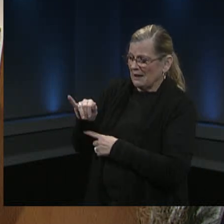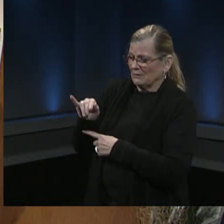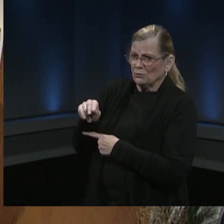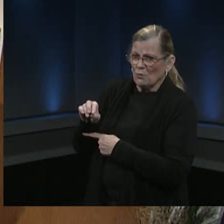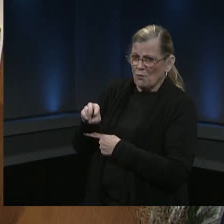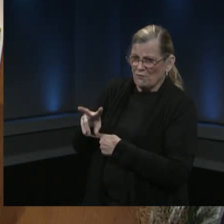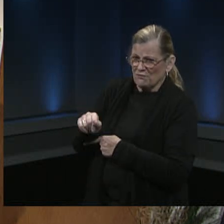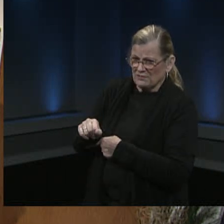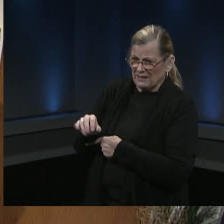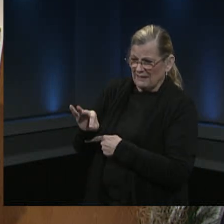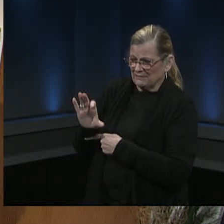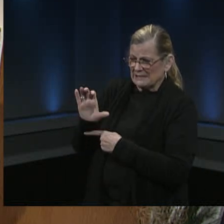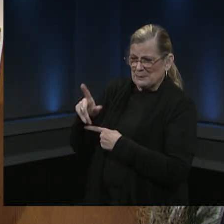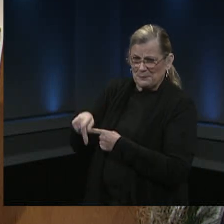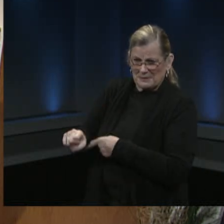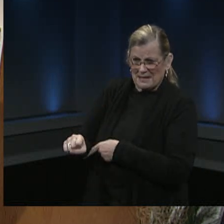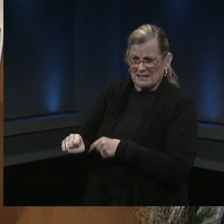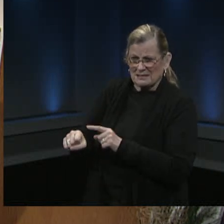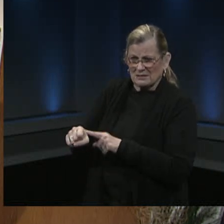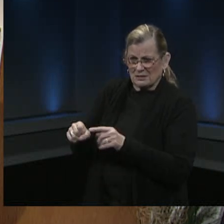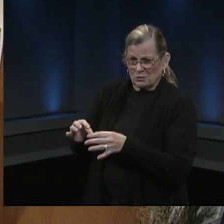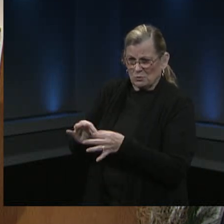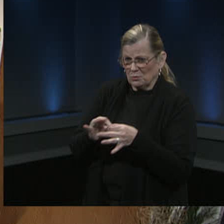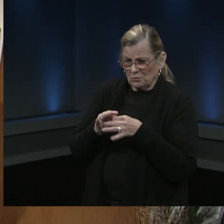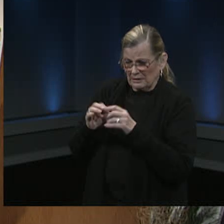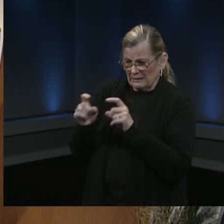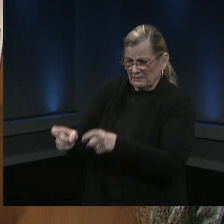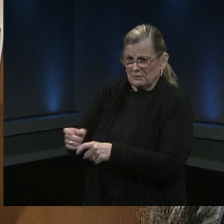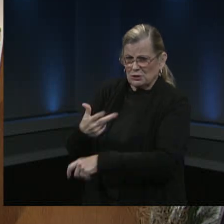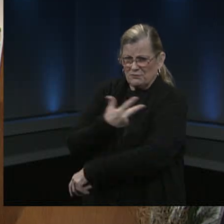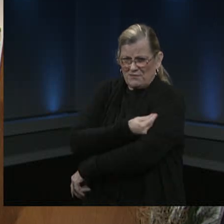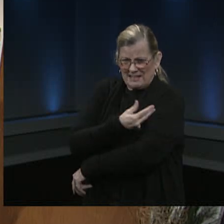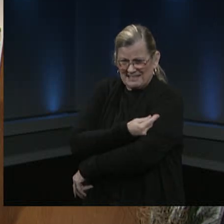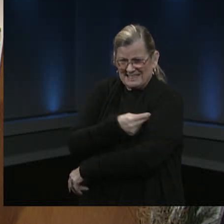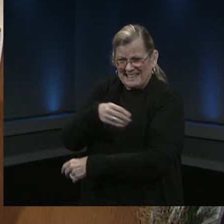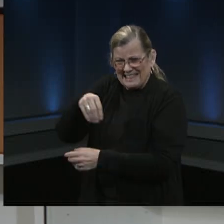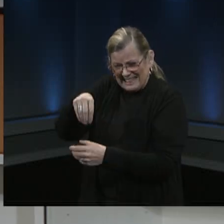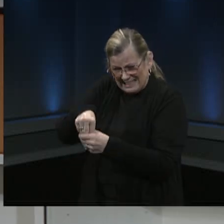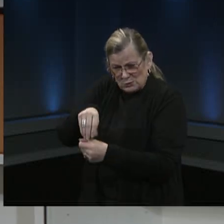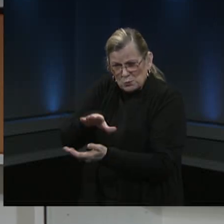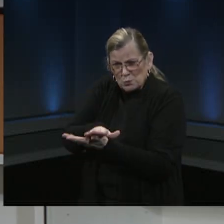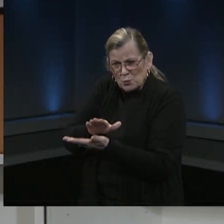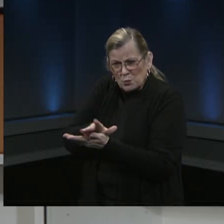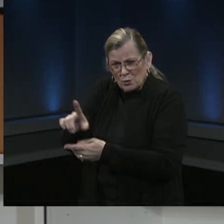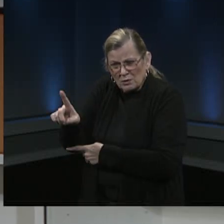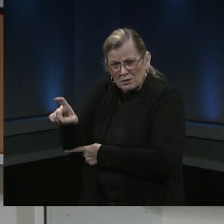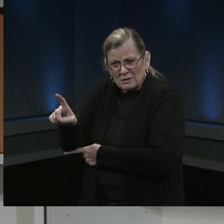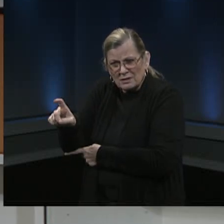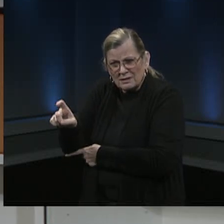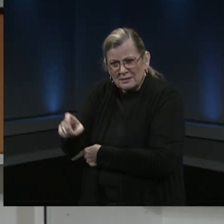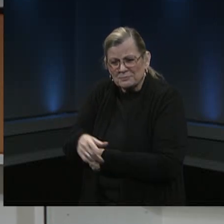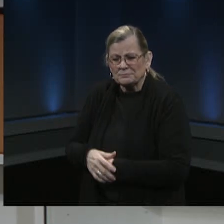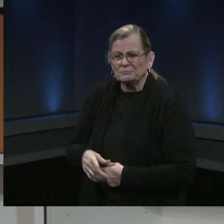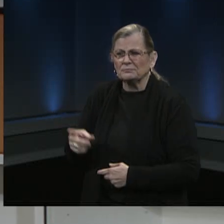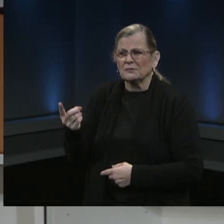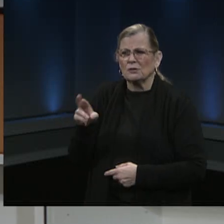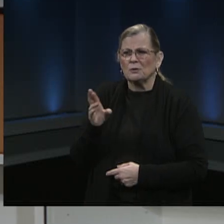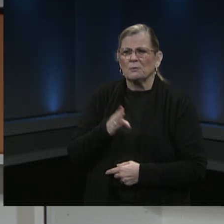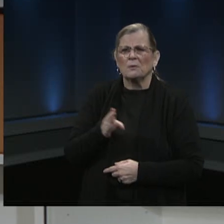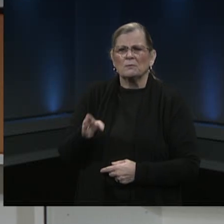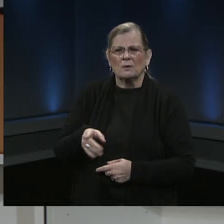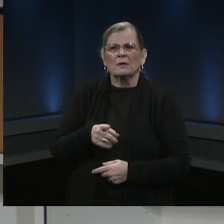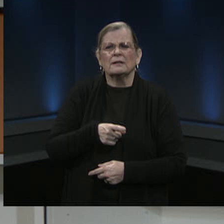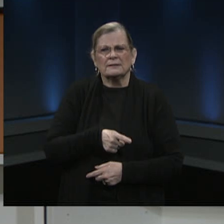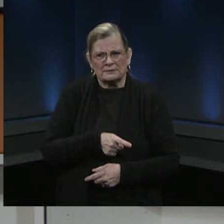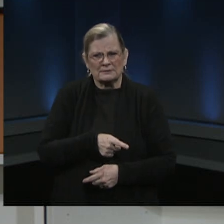administering the vaccines at school sites yeah that's a great question i think right now um anova